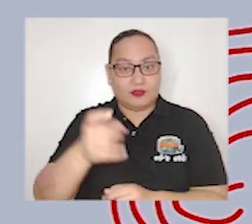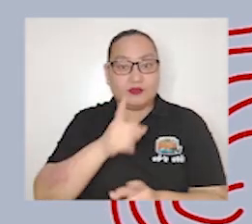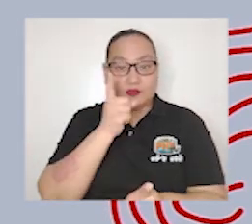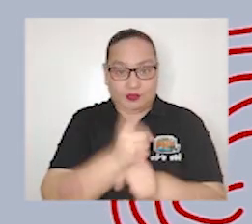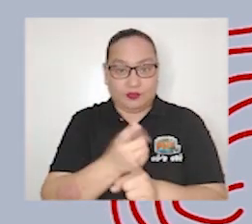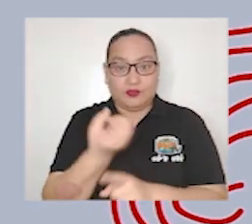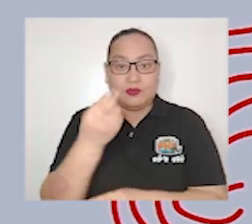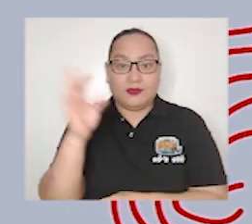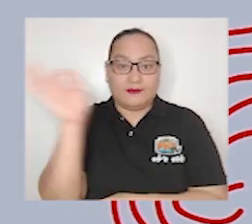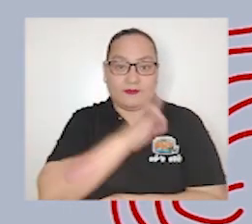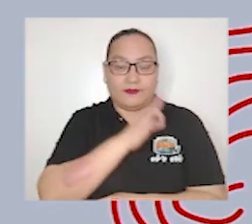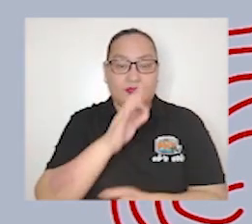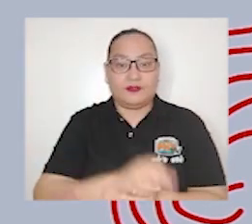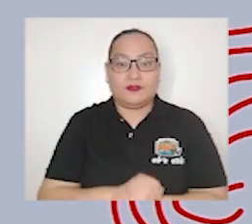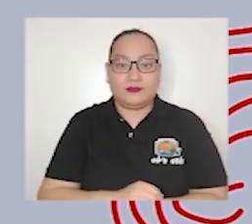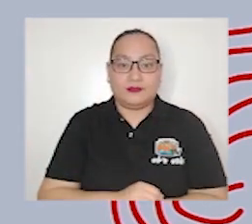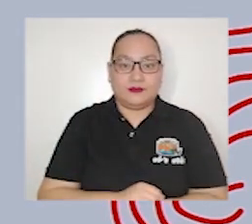false